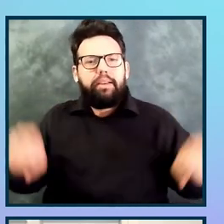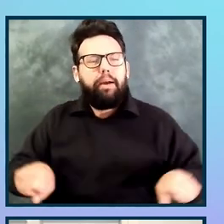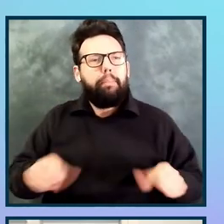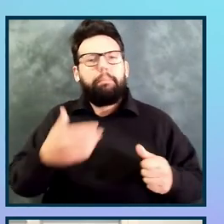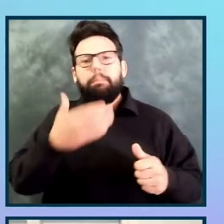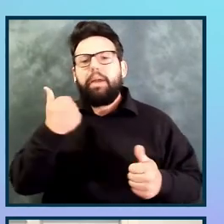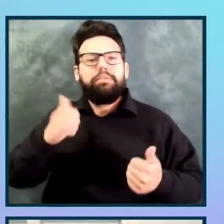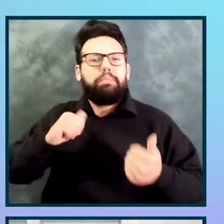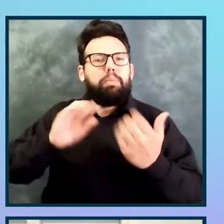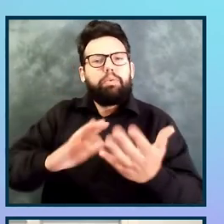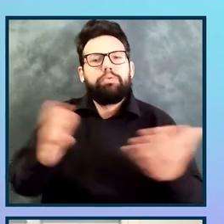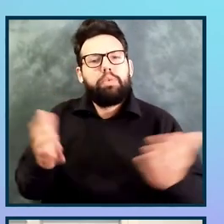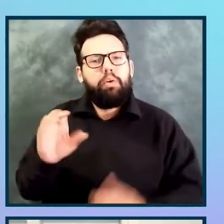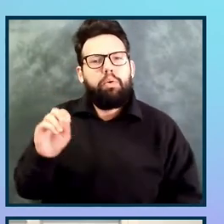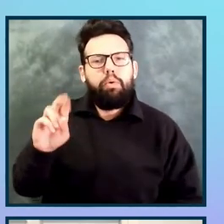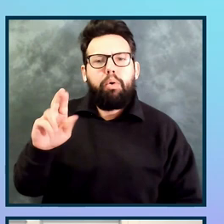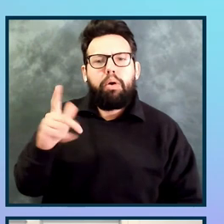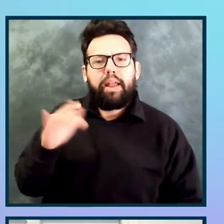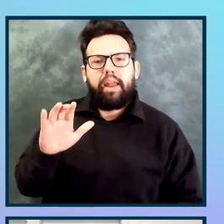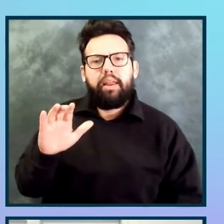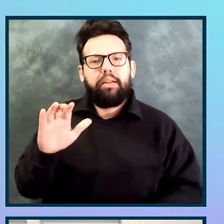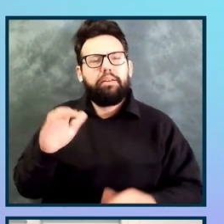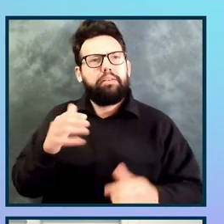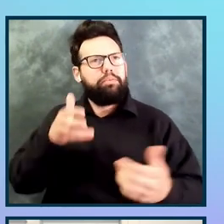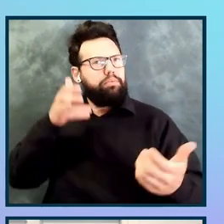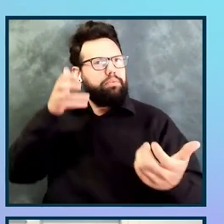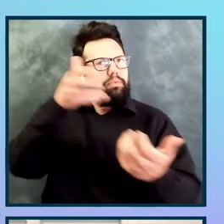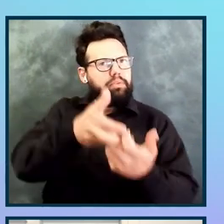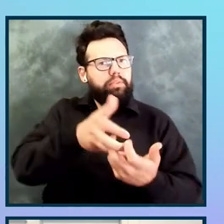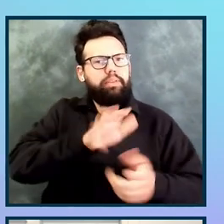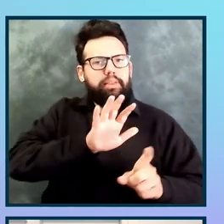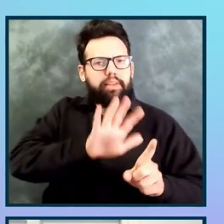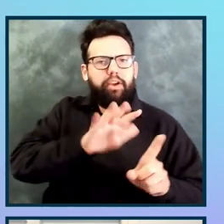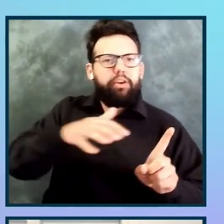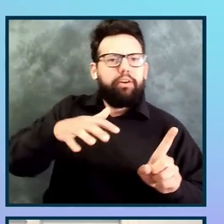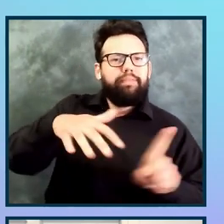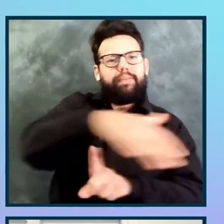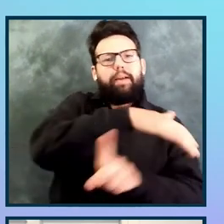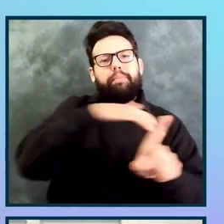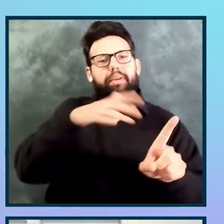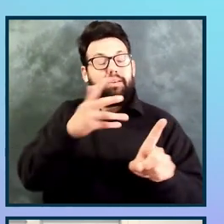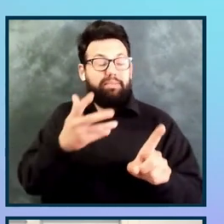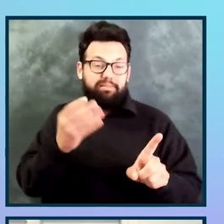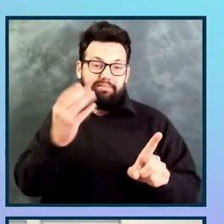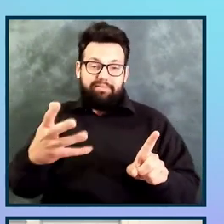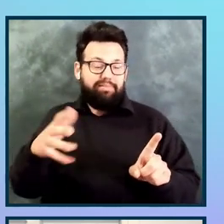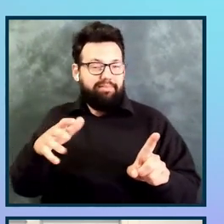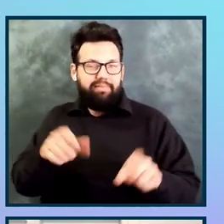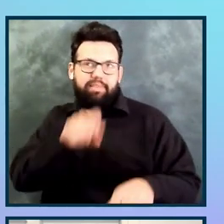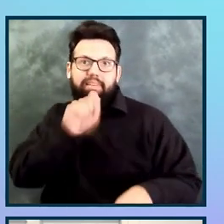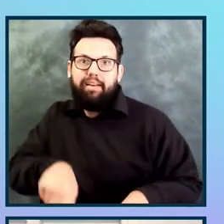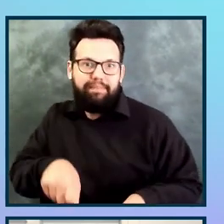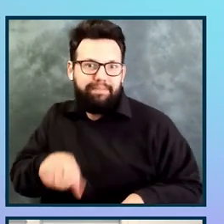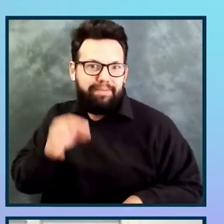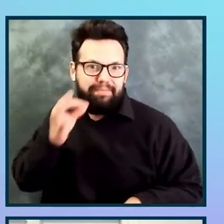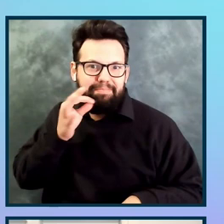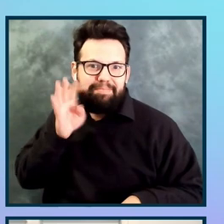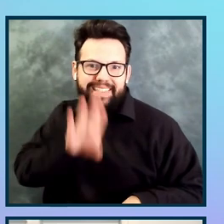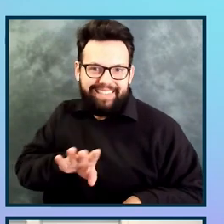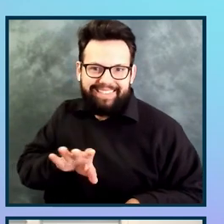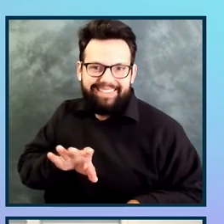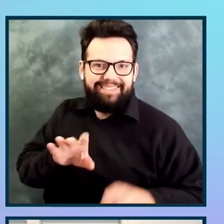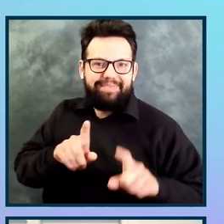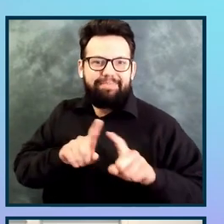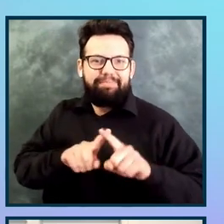environment. So, one of the things that, besides just being a big fan of bees in general, I really love the way